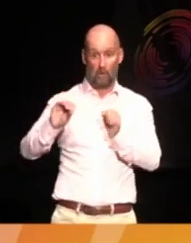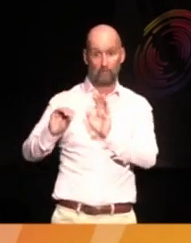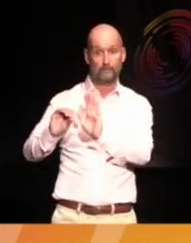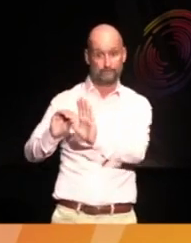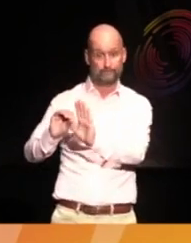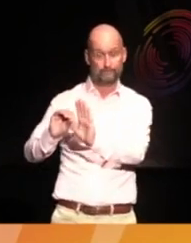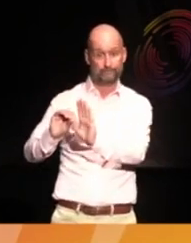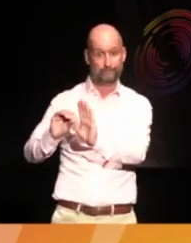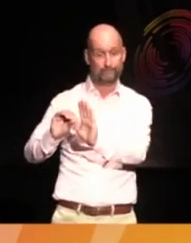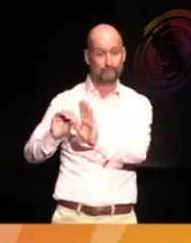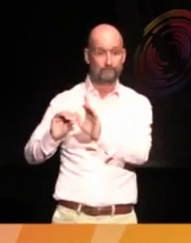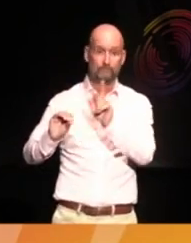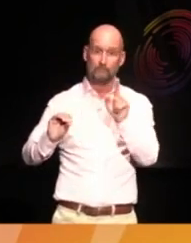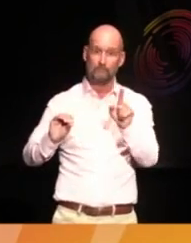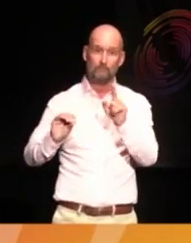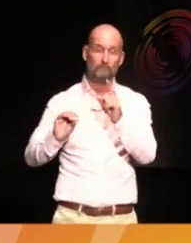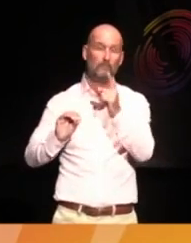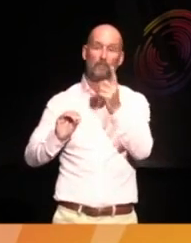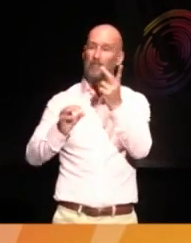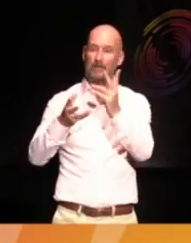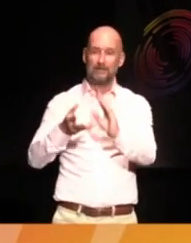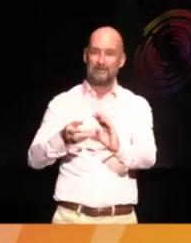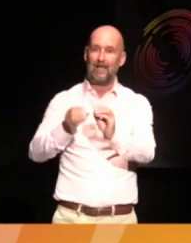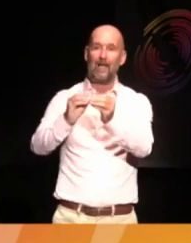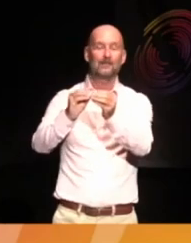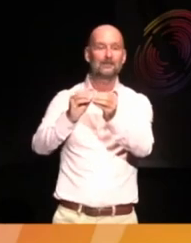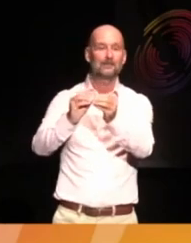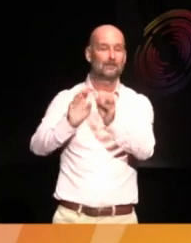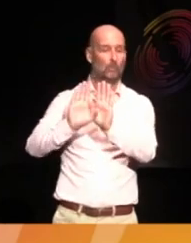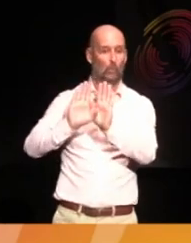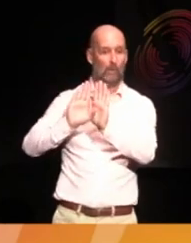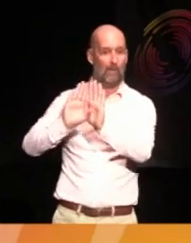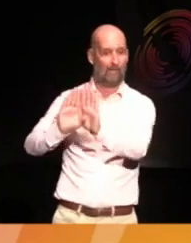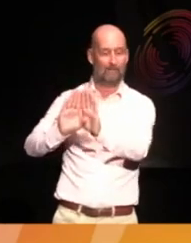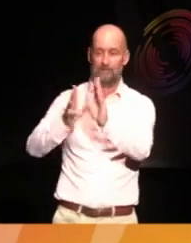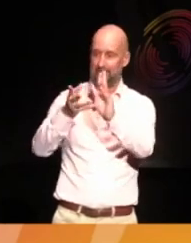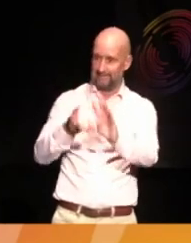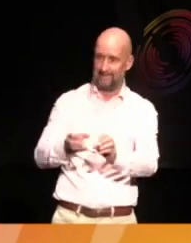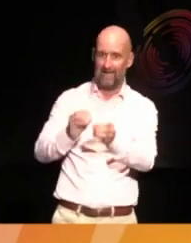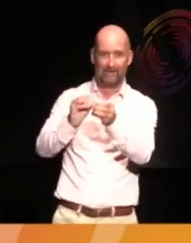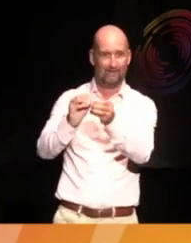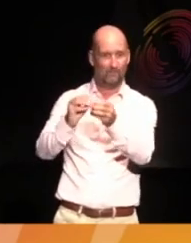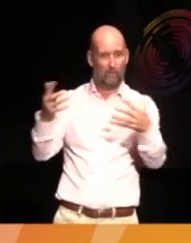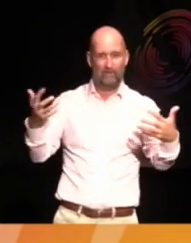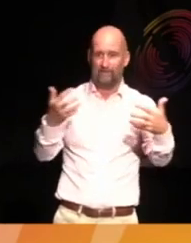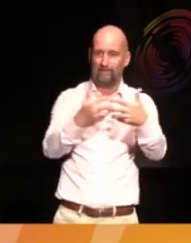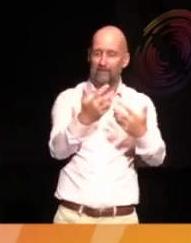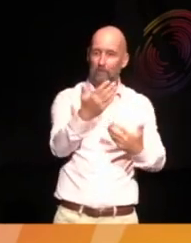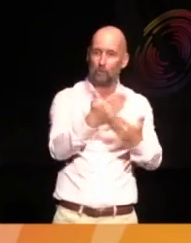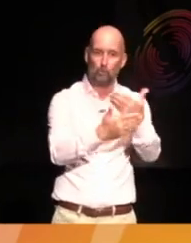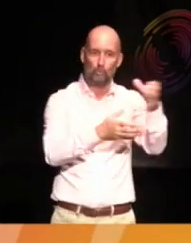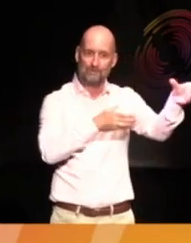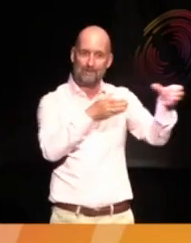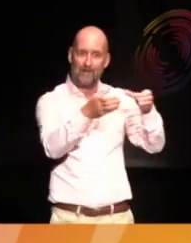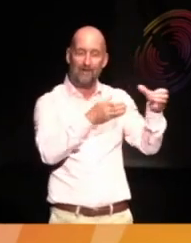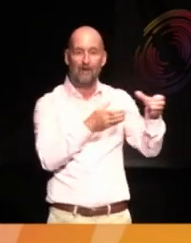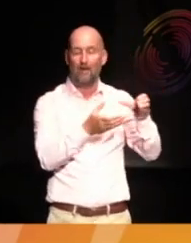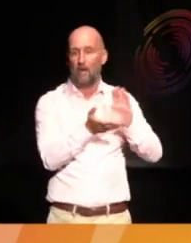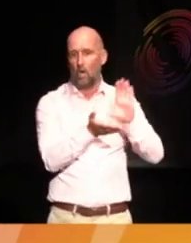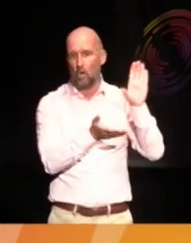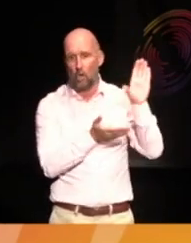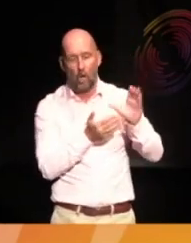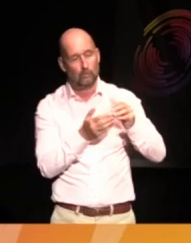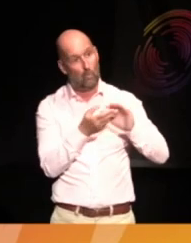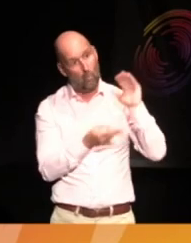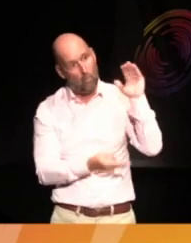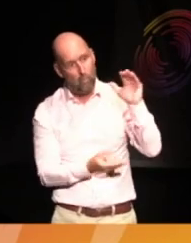We left our old designers, because the designers we were working with, it wasn't a good fit. We had new designers. It's cost way more money.